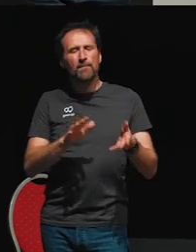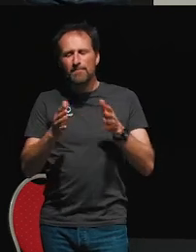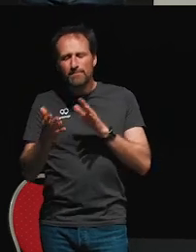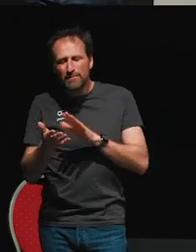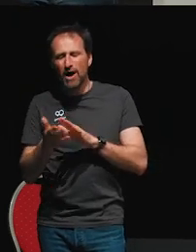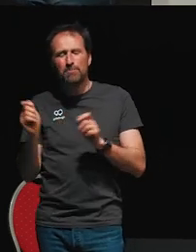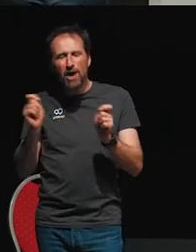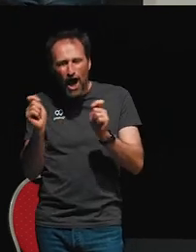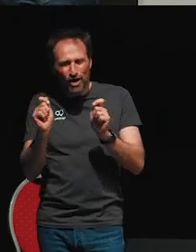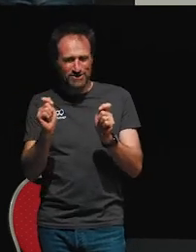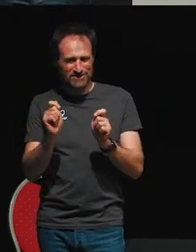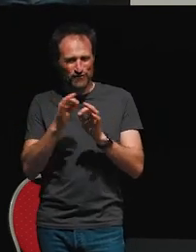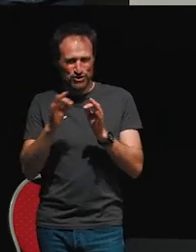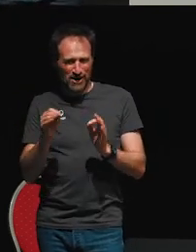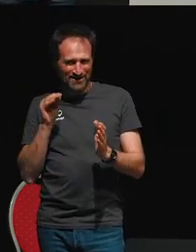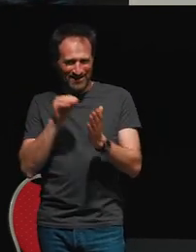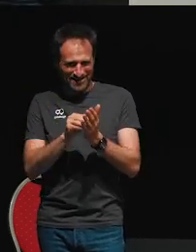How hard could that be?